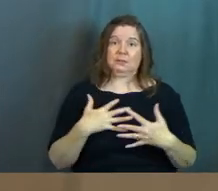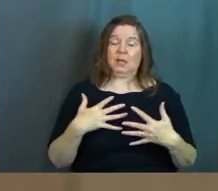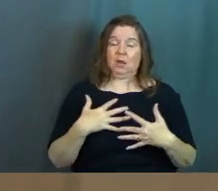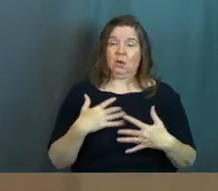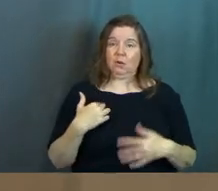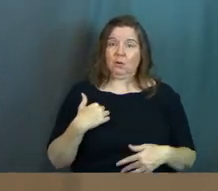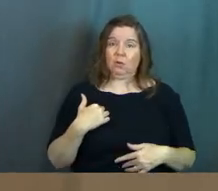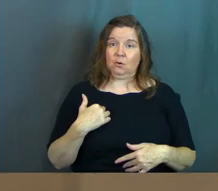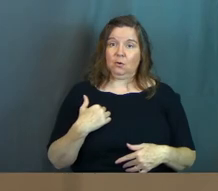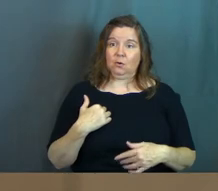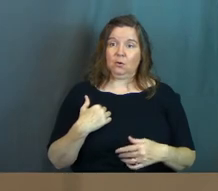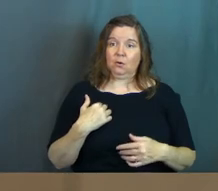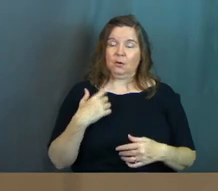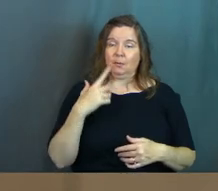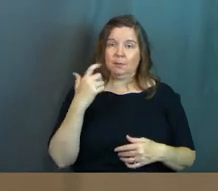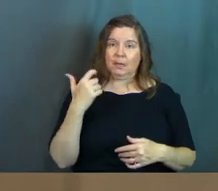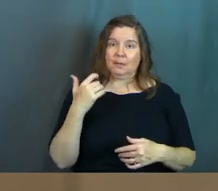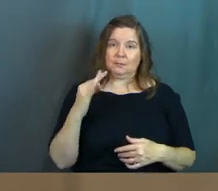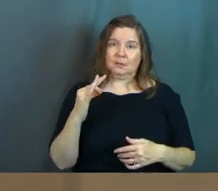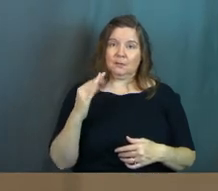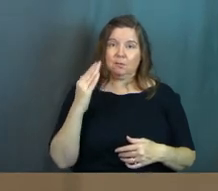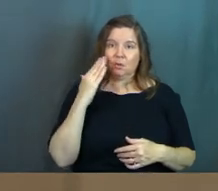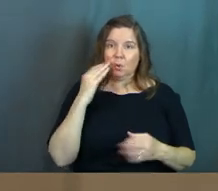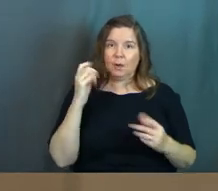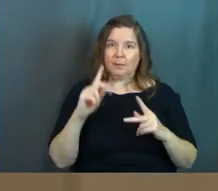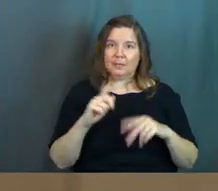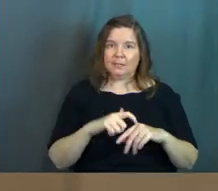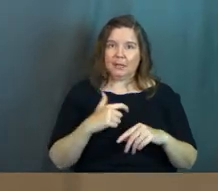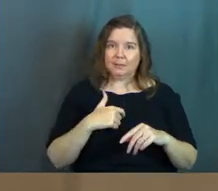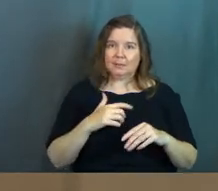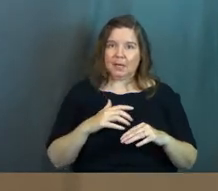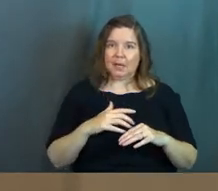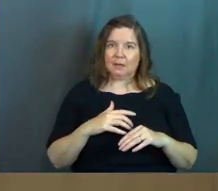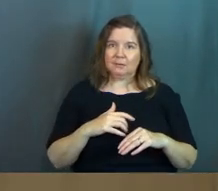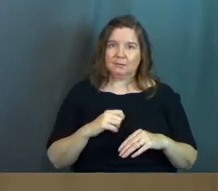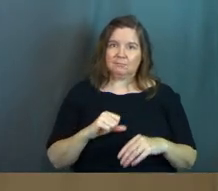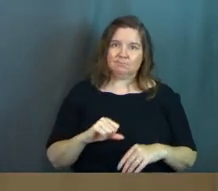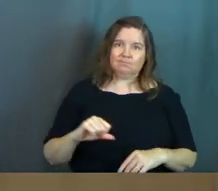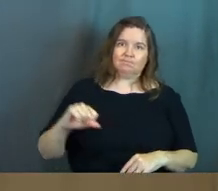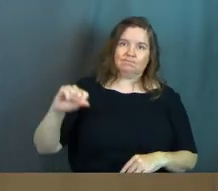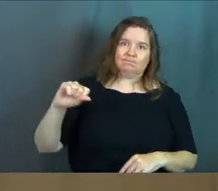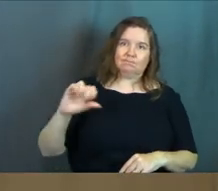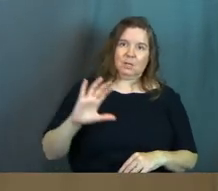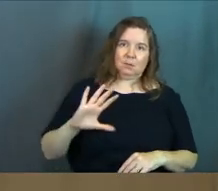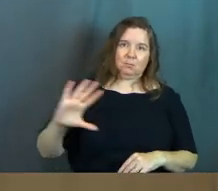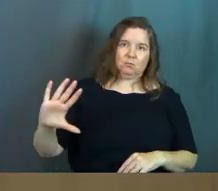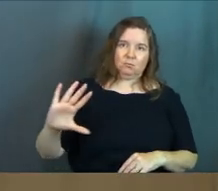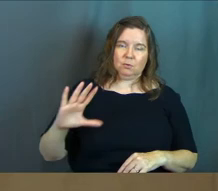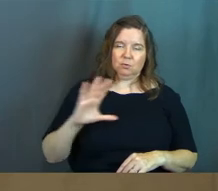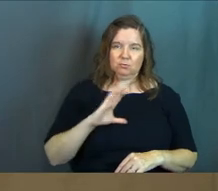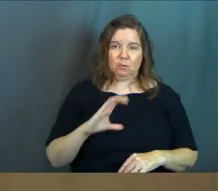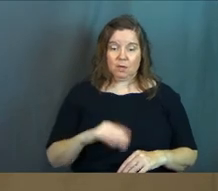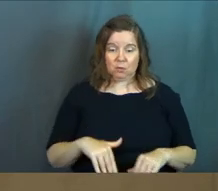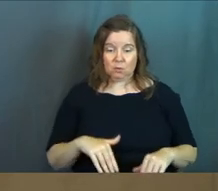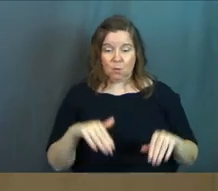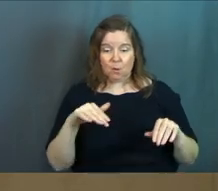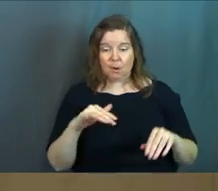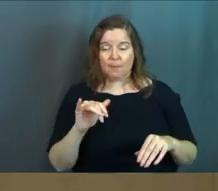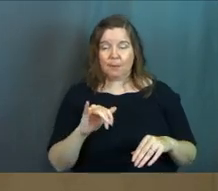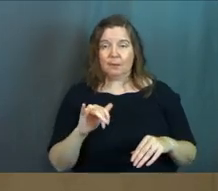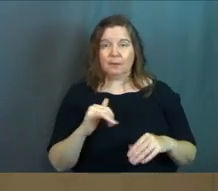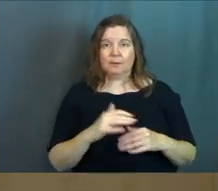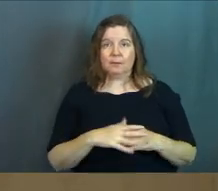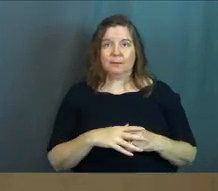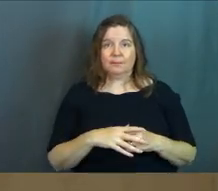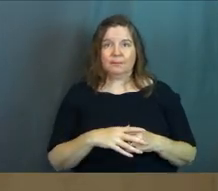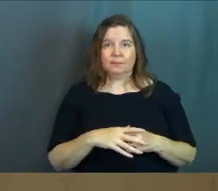because of knowing how many times I pushed Christ away. Growing up, you know, like,